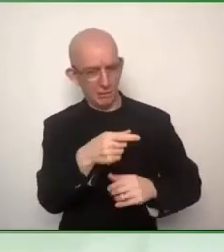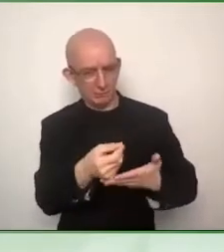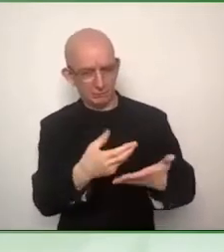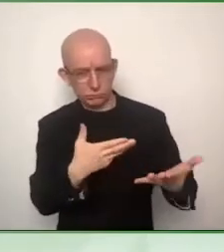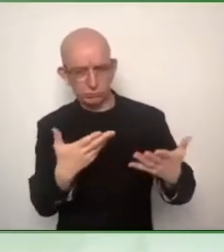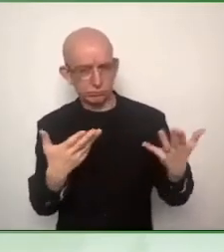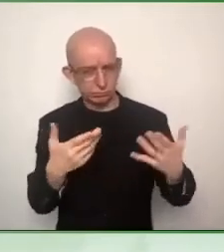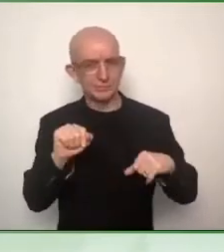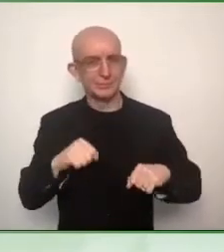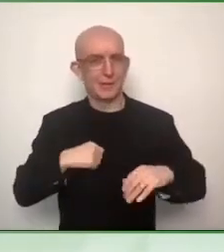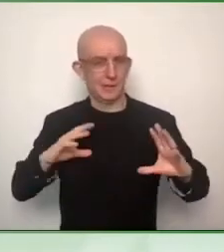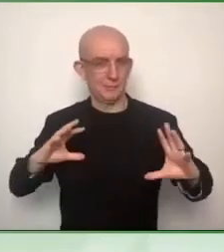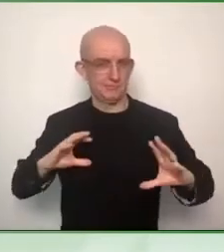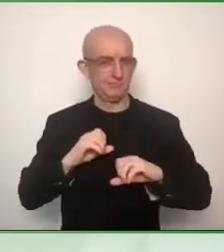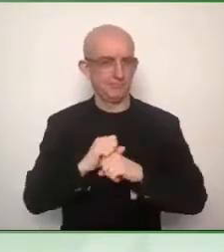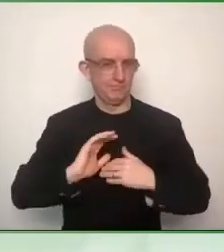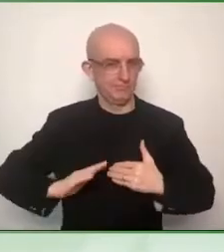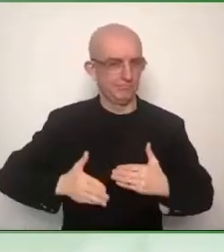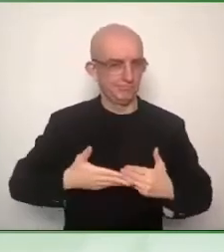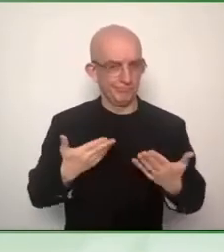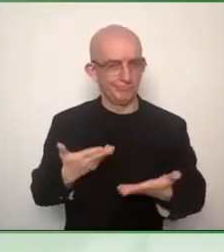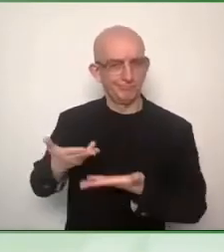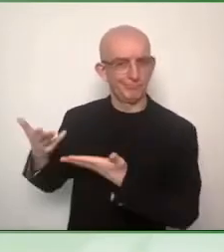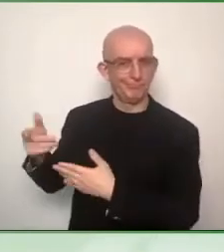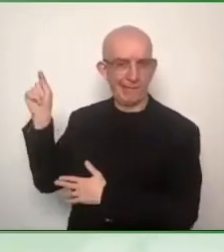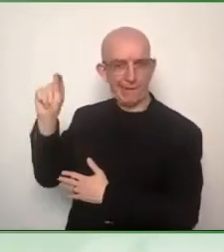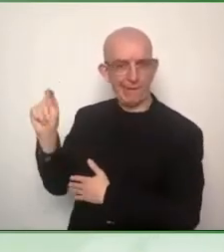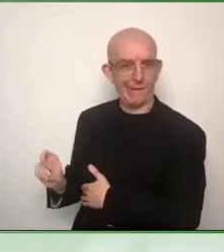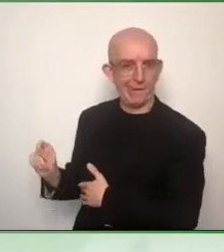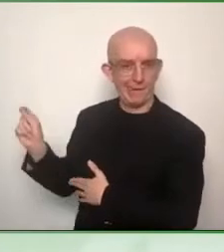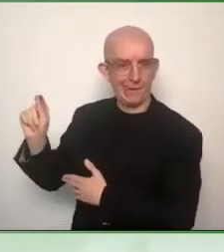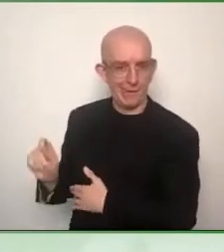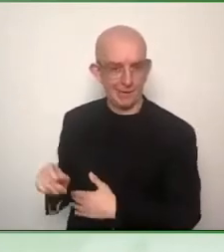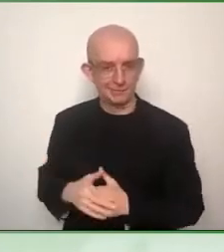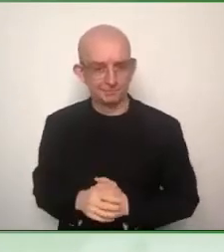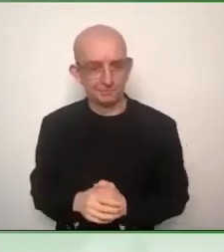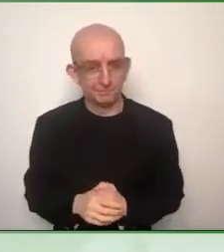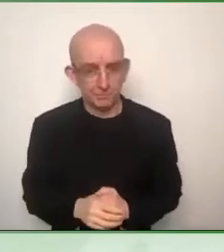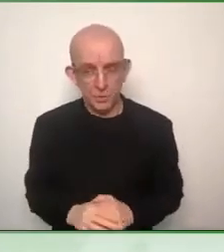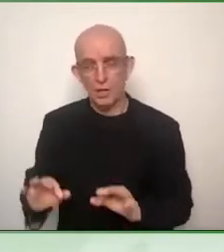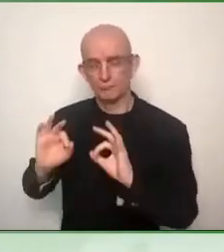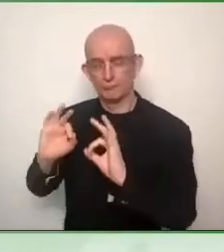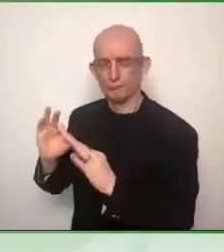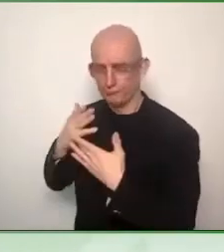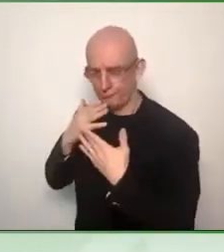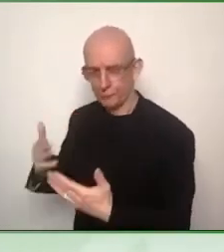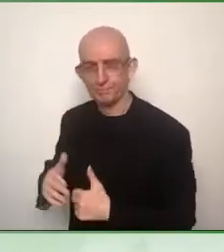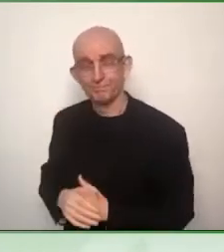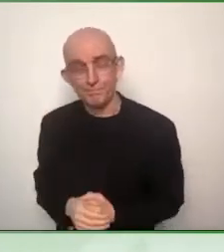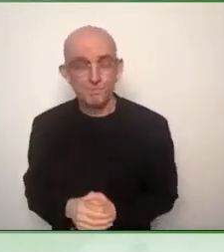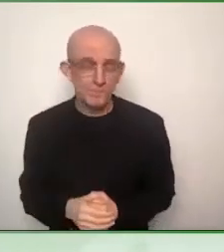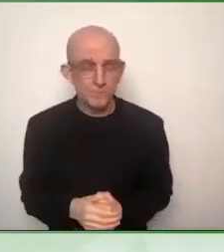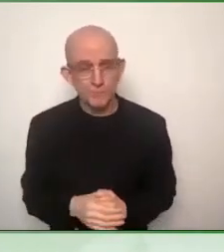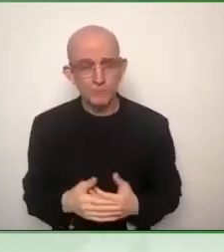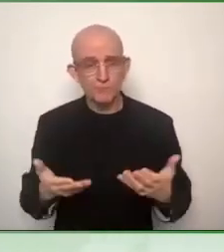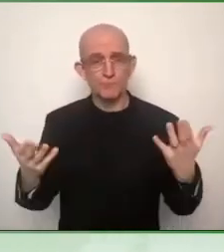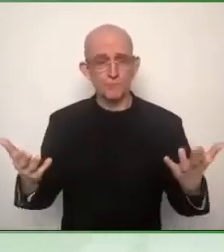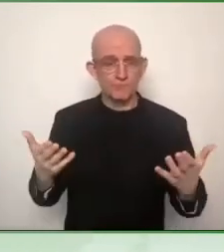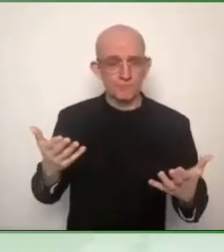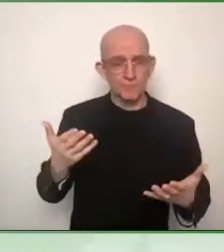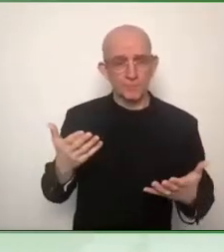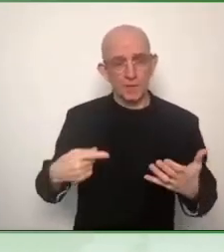comment on the standardization aspect here, and just looking at this from a